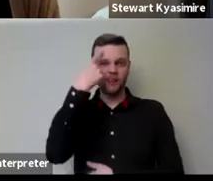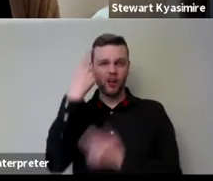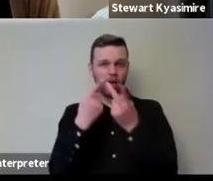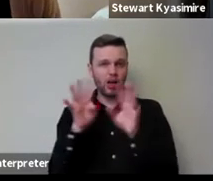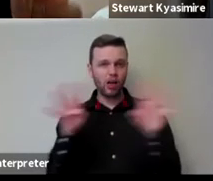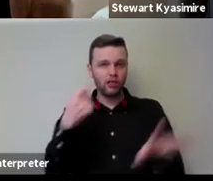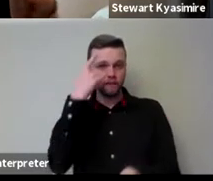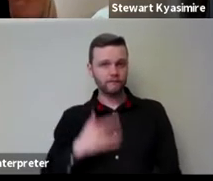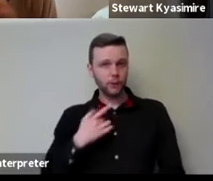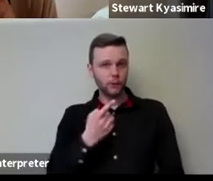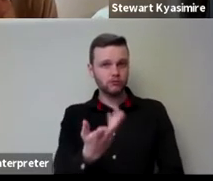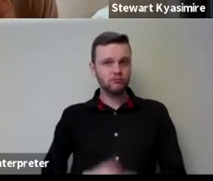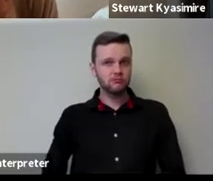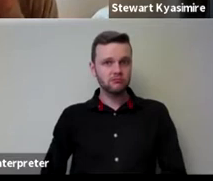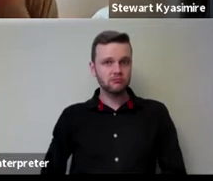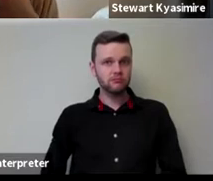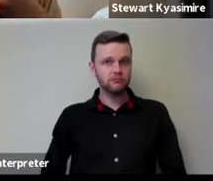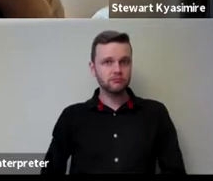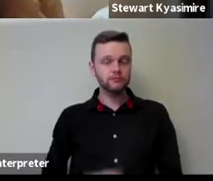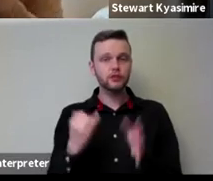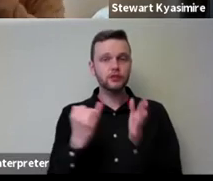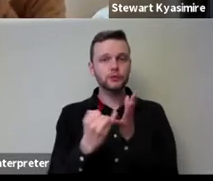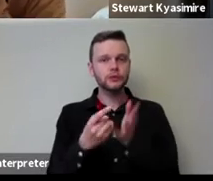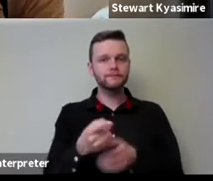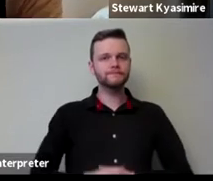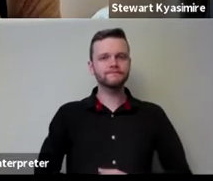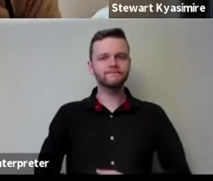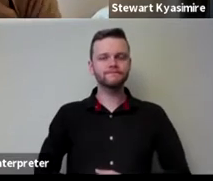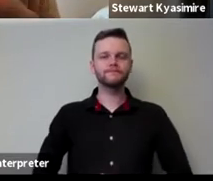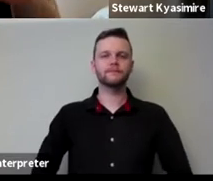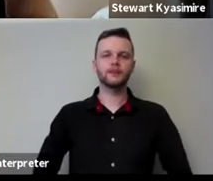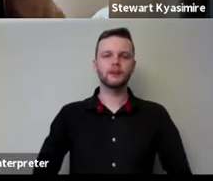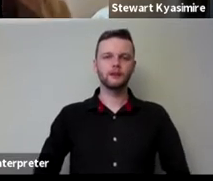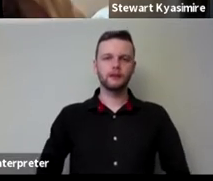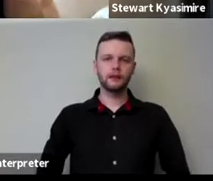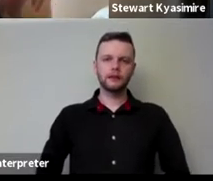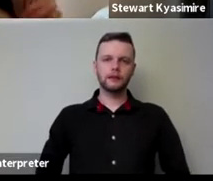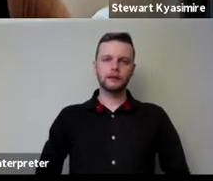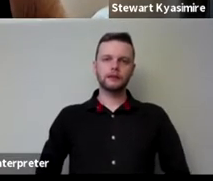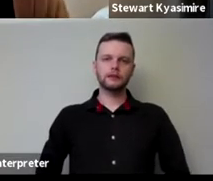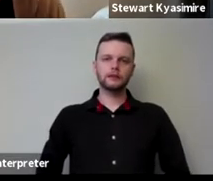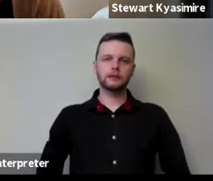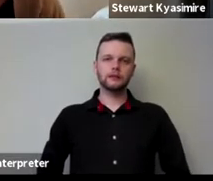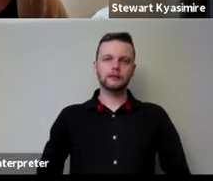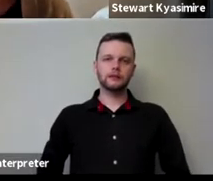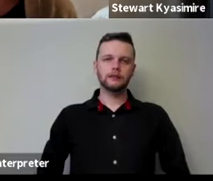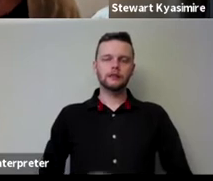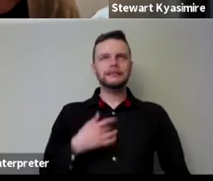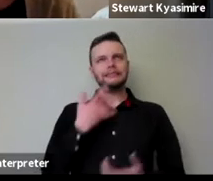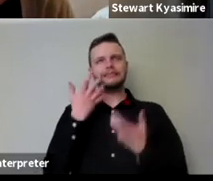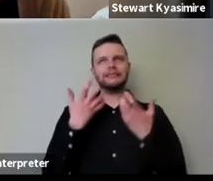susie i mean there's a i'm gonna hate myself for saying it out loud